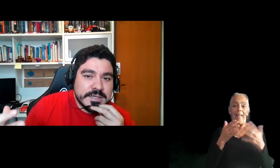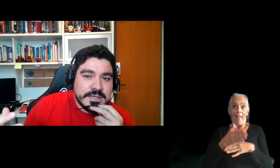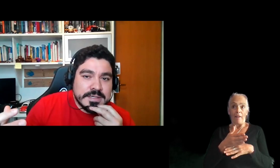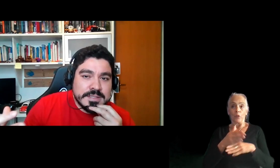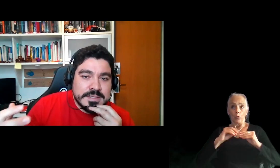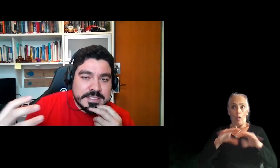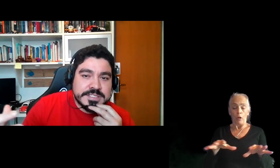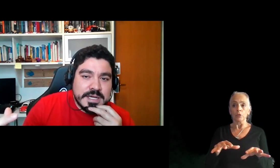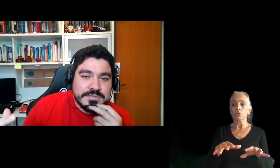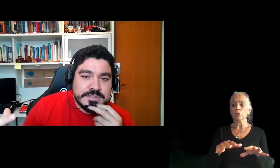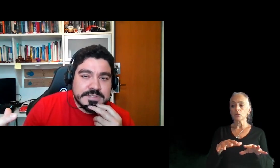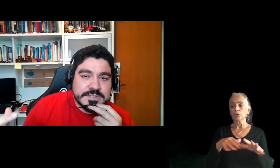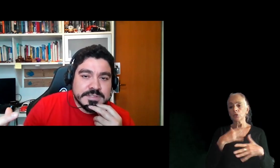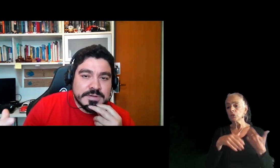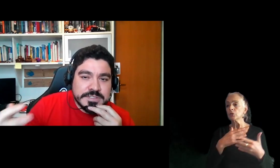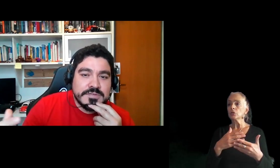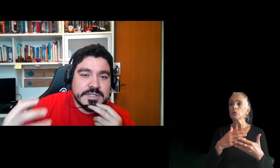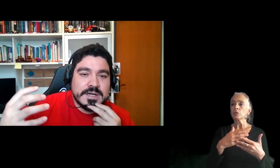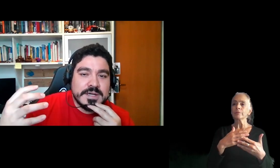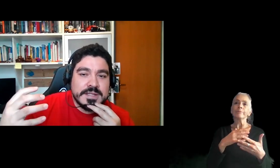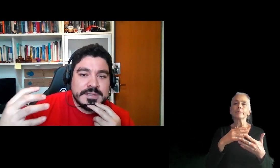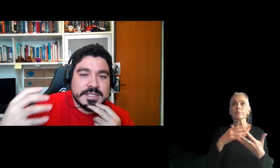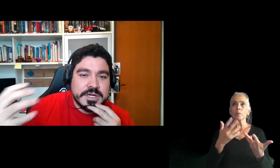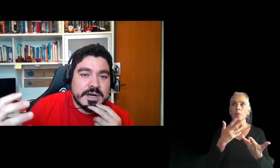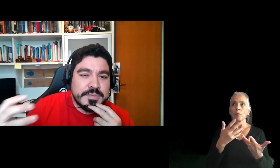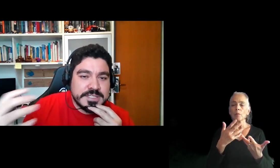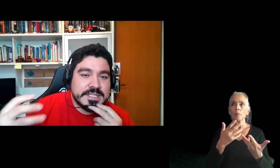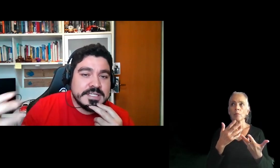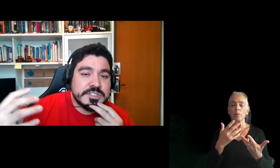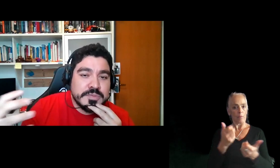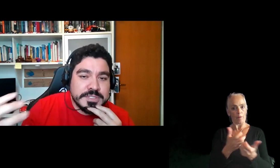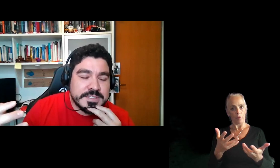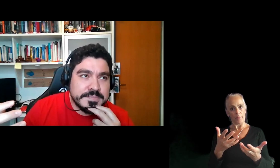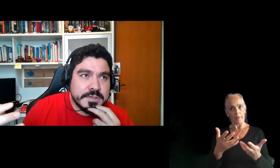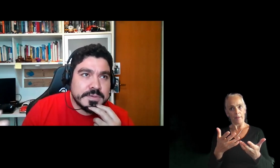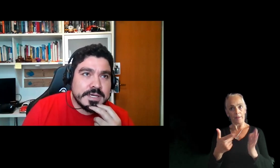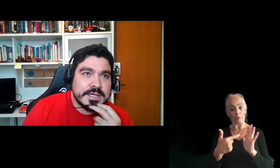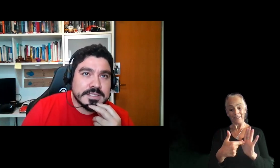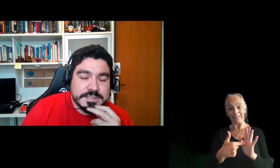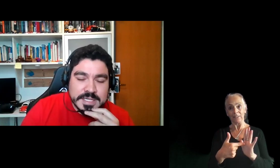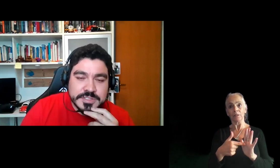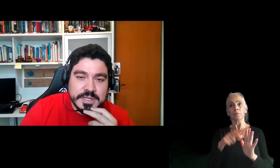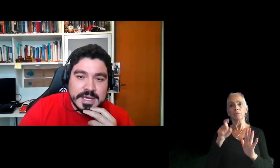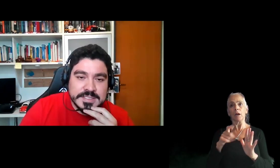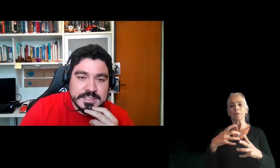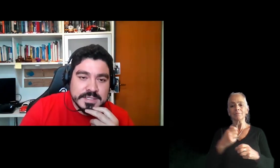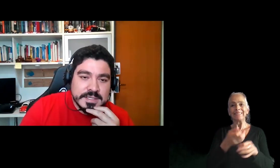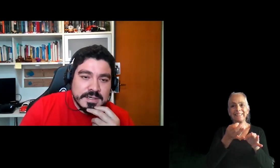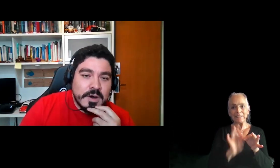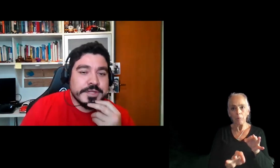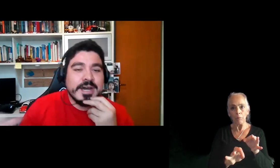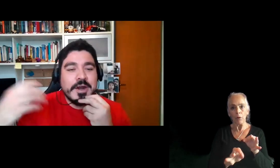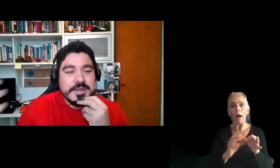all that stuff, all the stuff that are presented needs to be simple and contextualized.